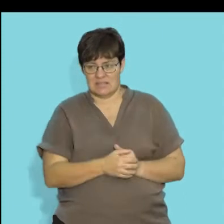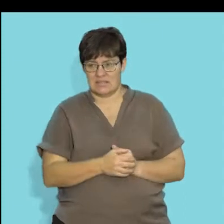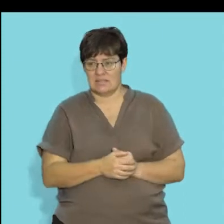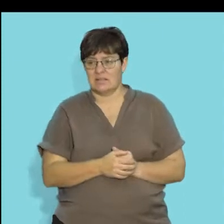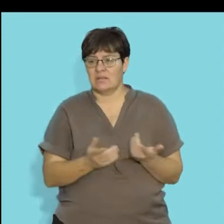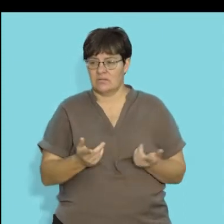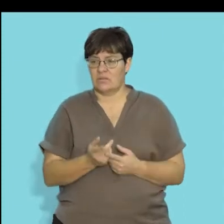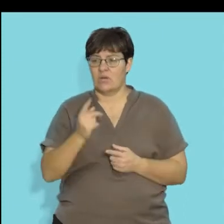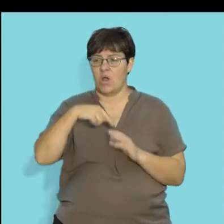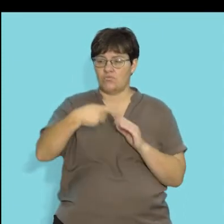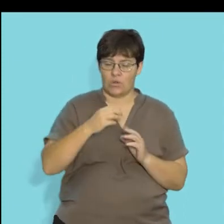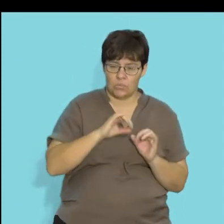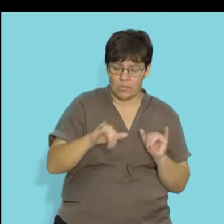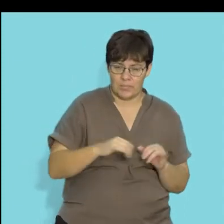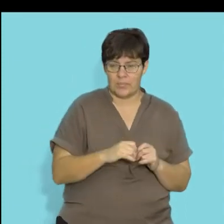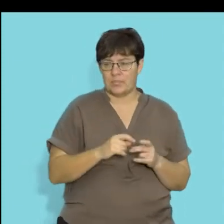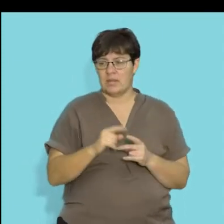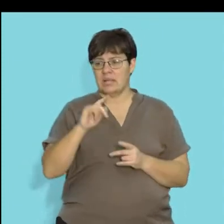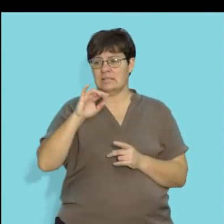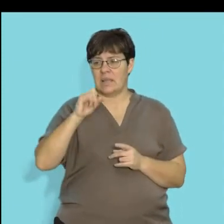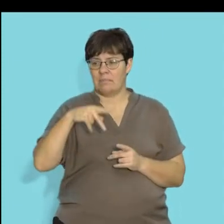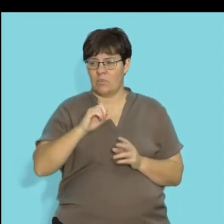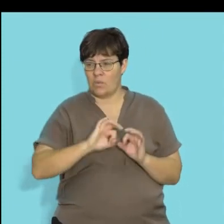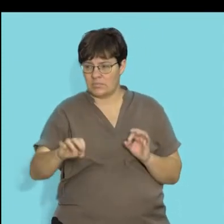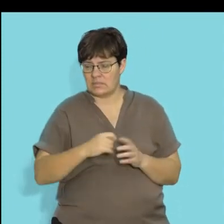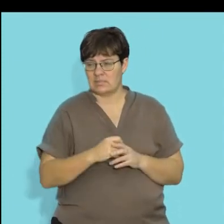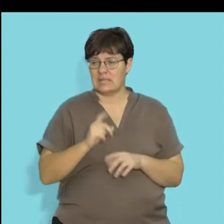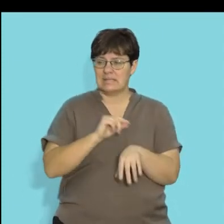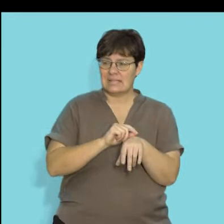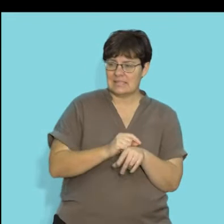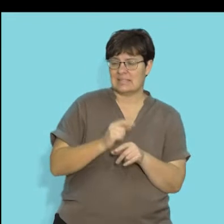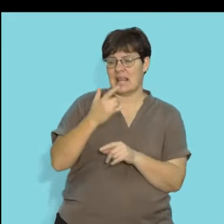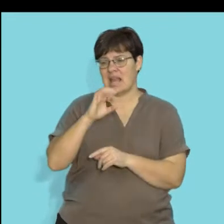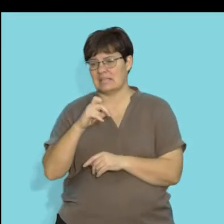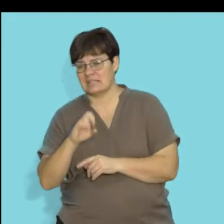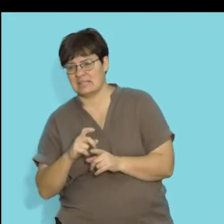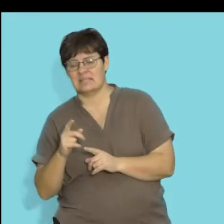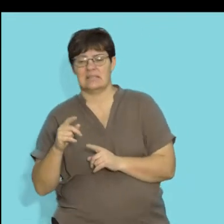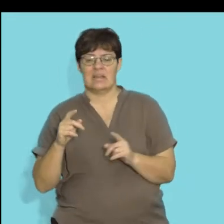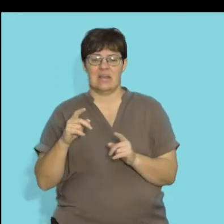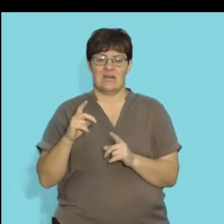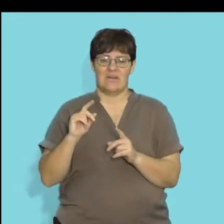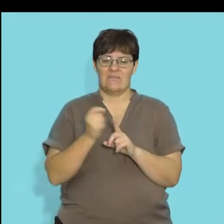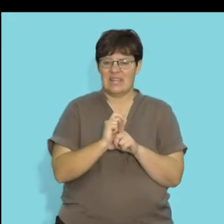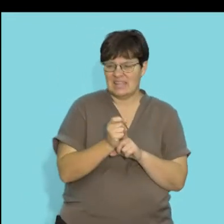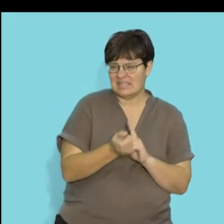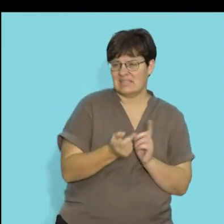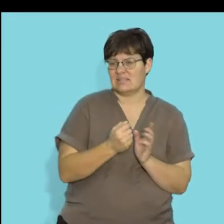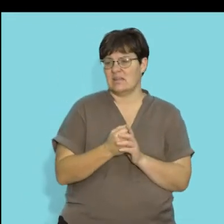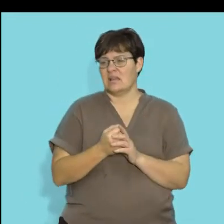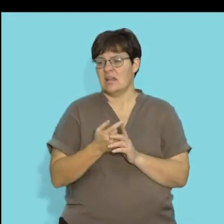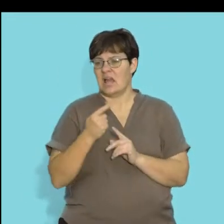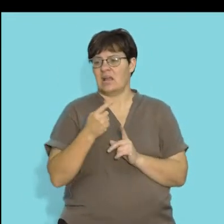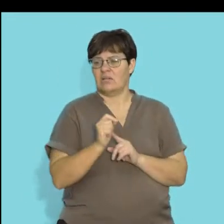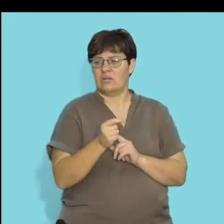examples of this would be roundworms, tapeworms, ticks, lice, fleas, even parasitic worms